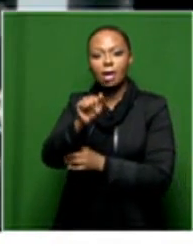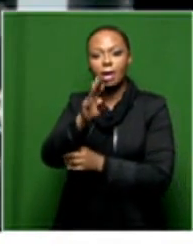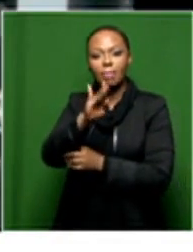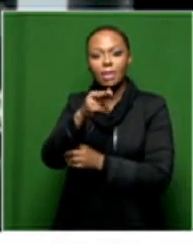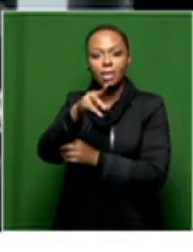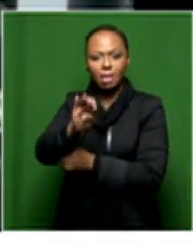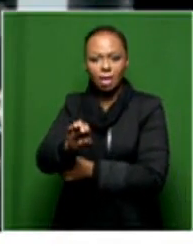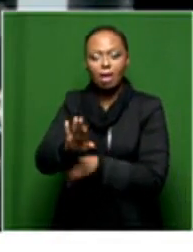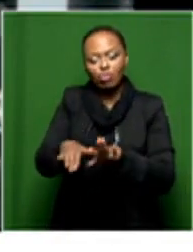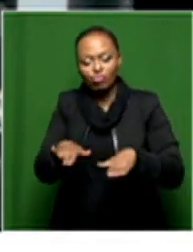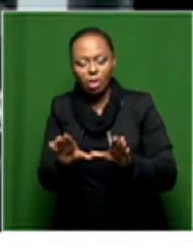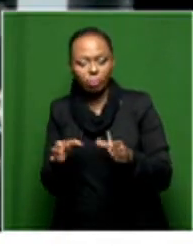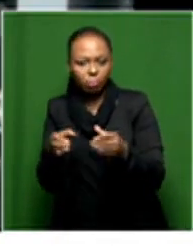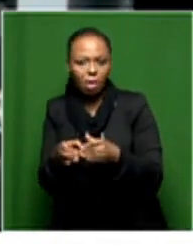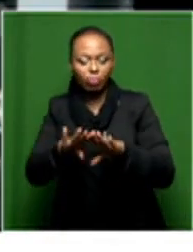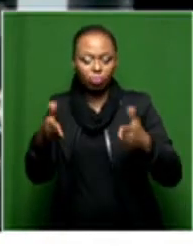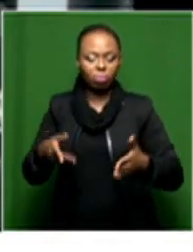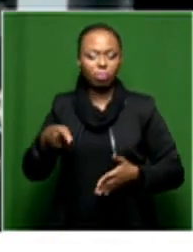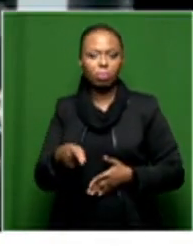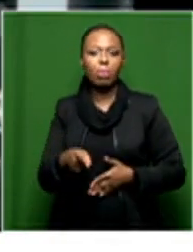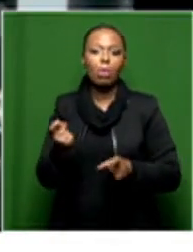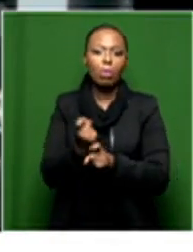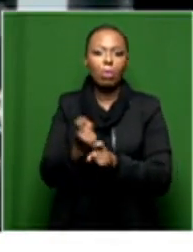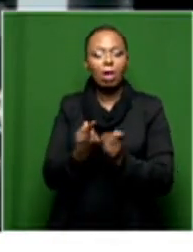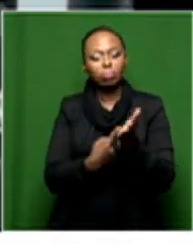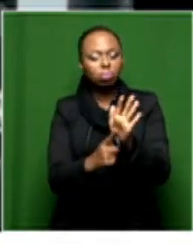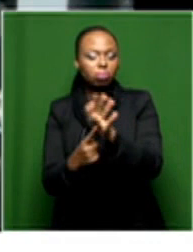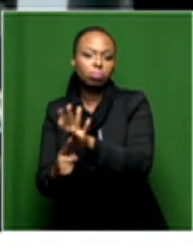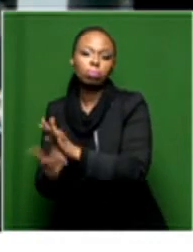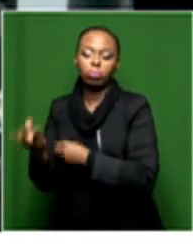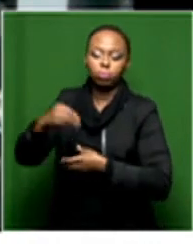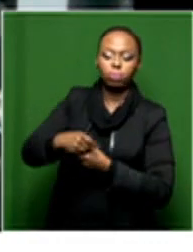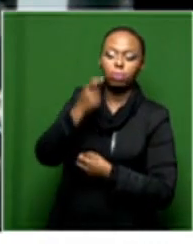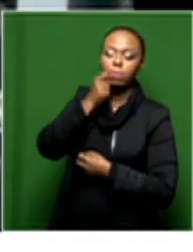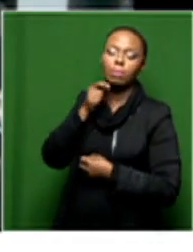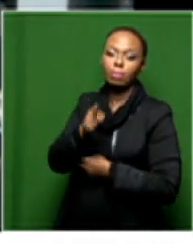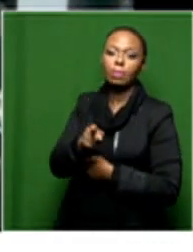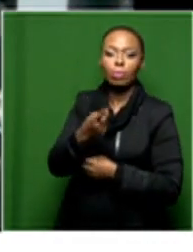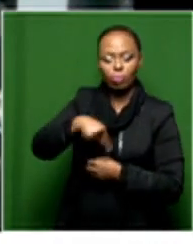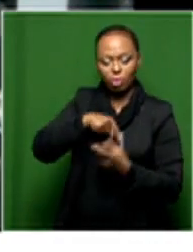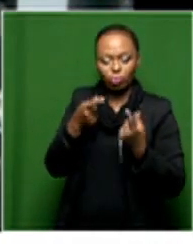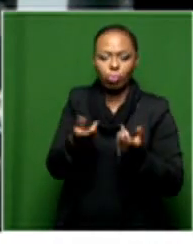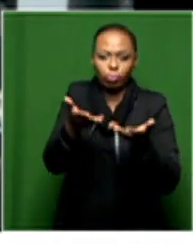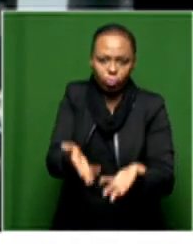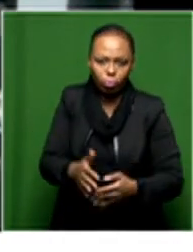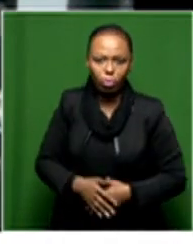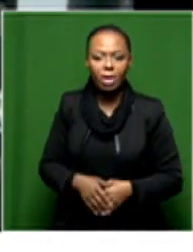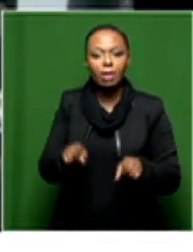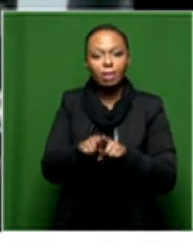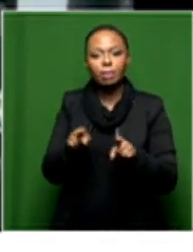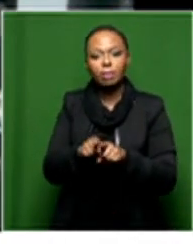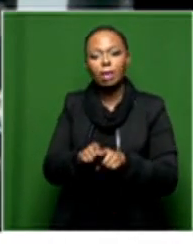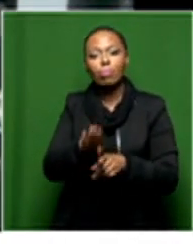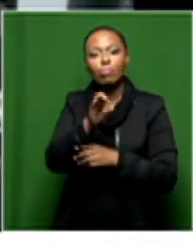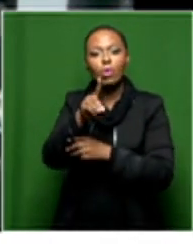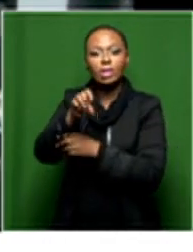bandstand. So, yeah, just to touch base, that's what we do and that's the thread with Bodies